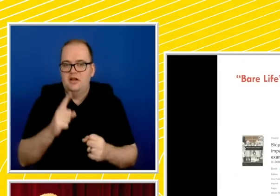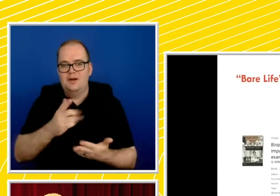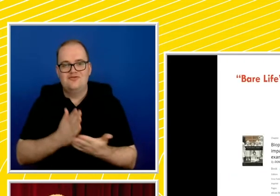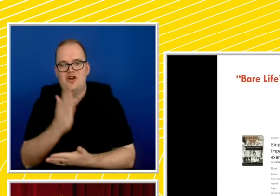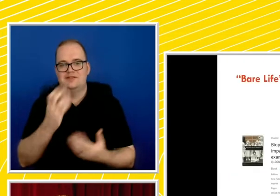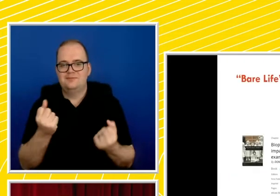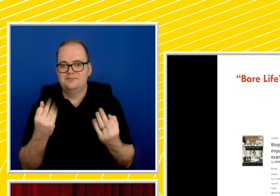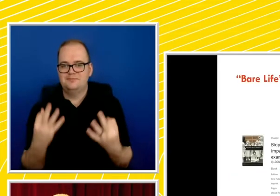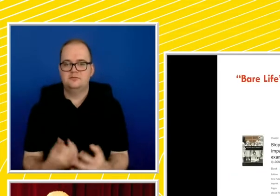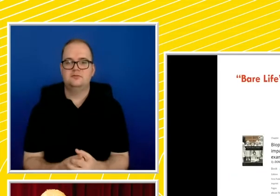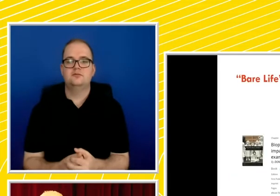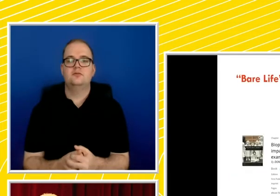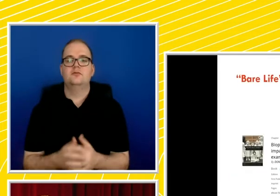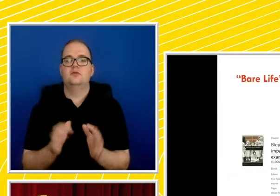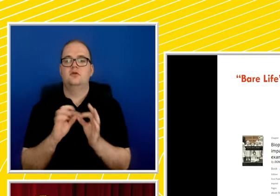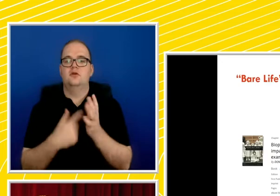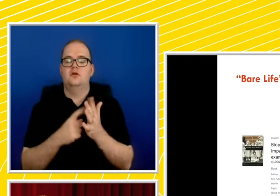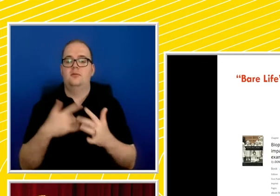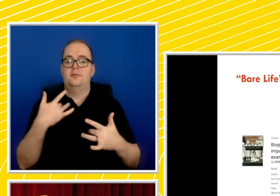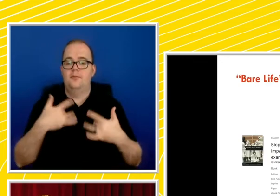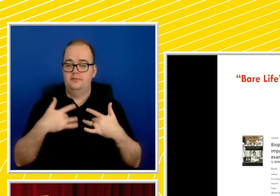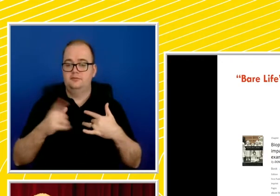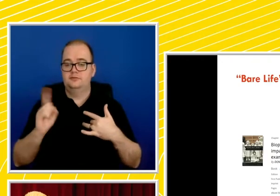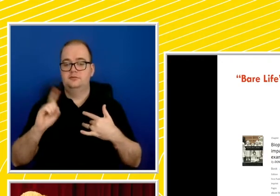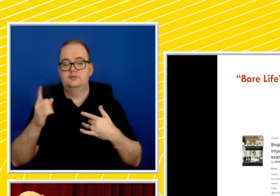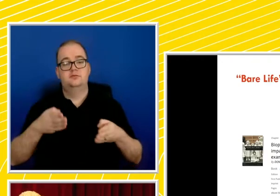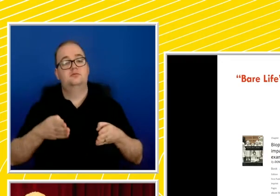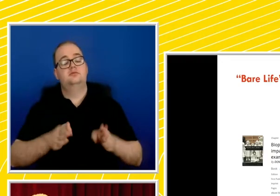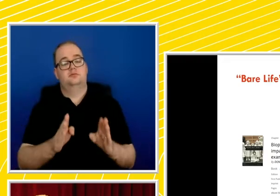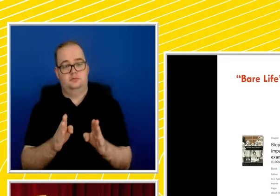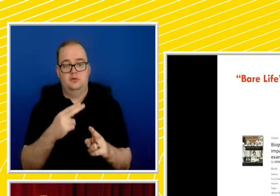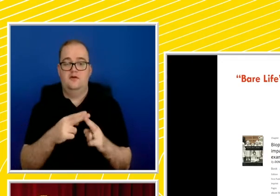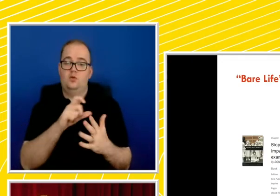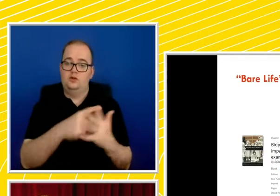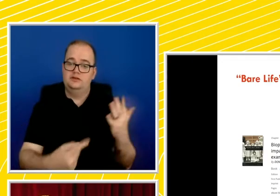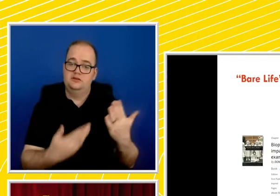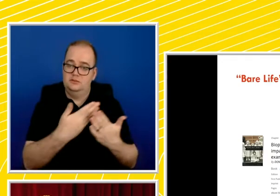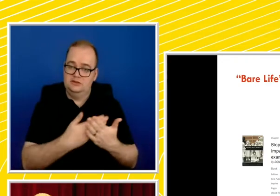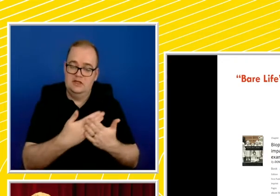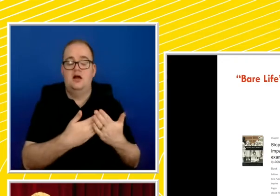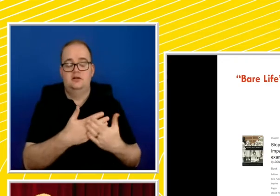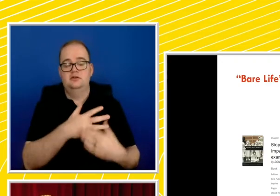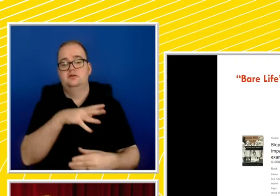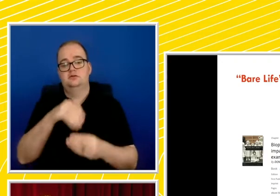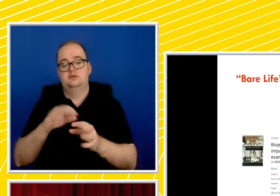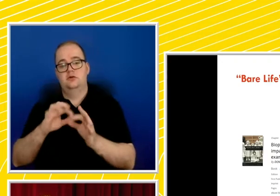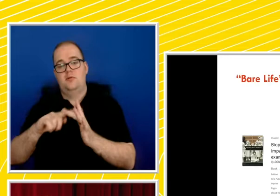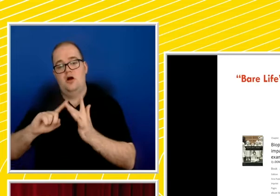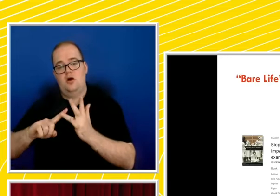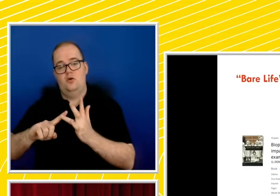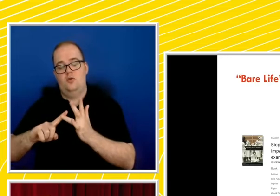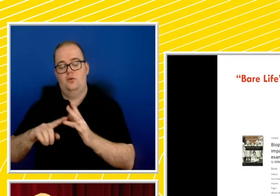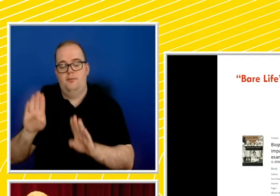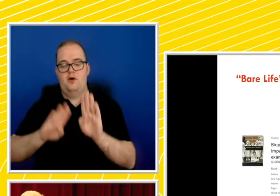Agamben's formulation of bare life is a methodological approach in disability studies as applied to bioethics. This is all the more salient in what the current Royal